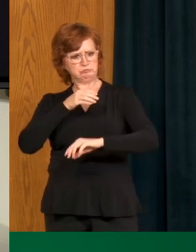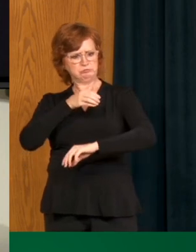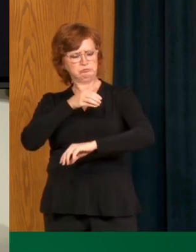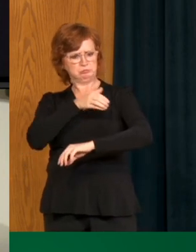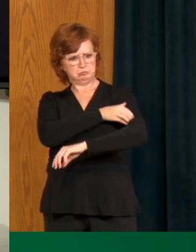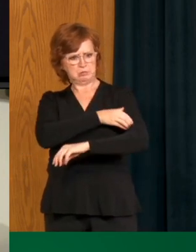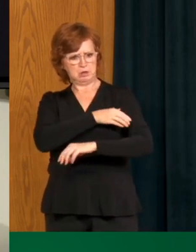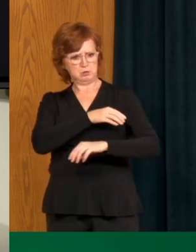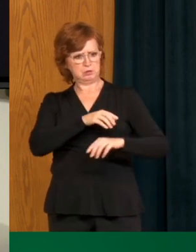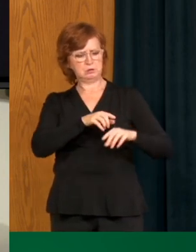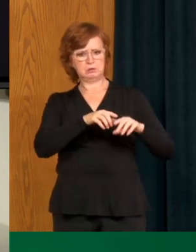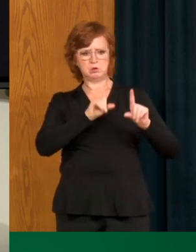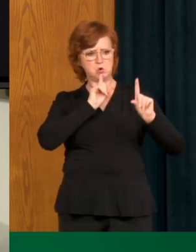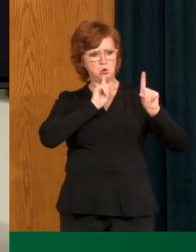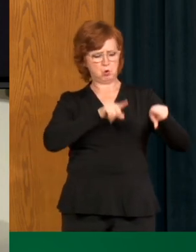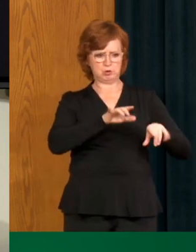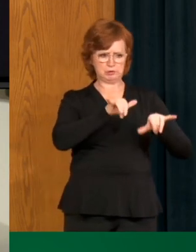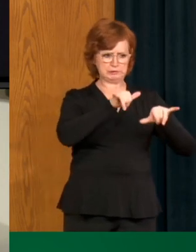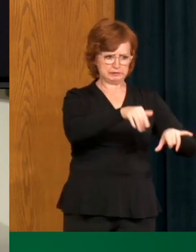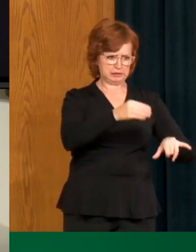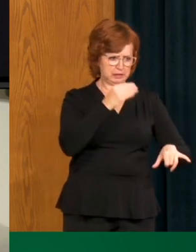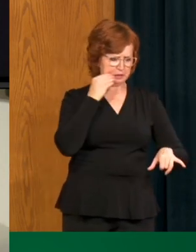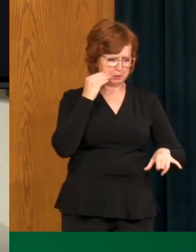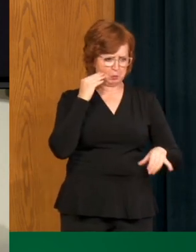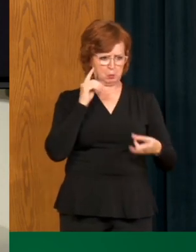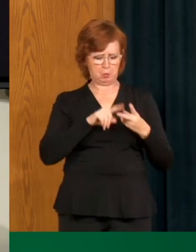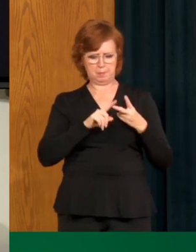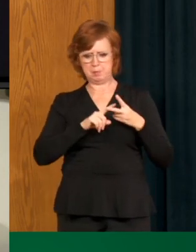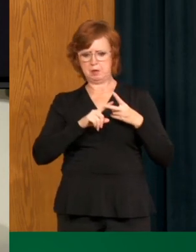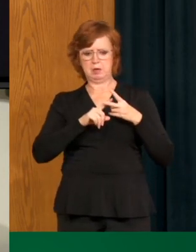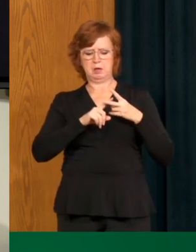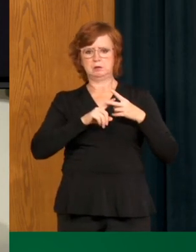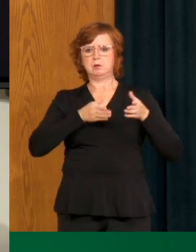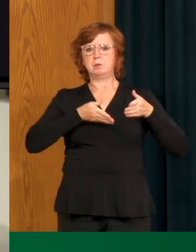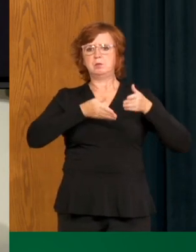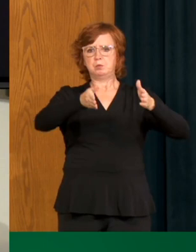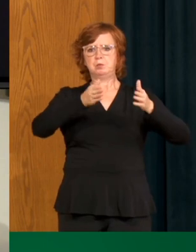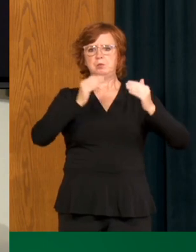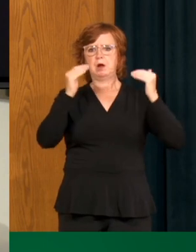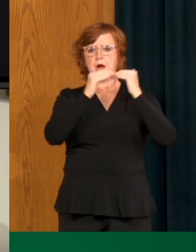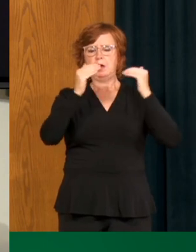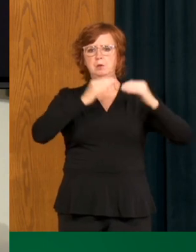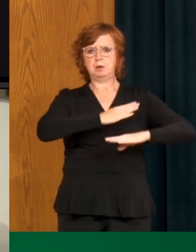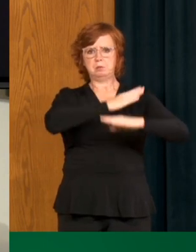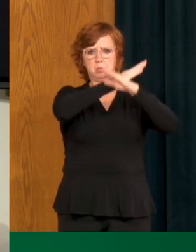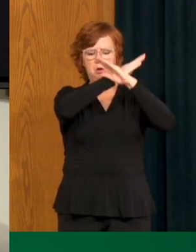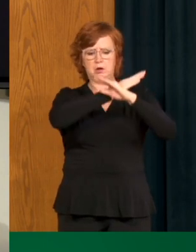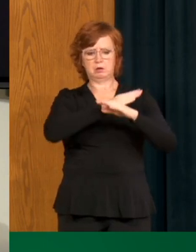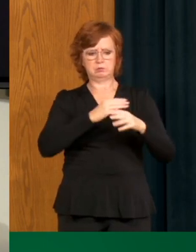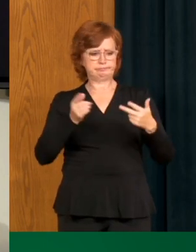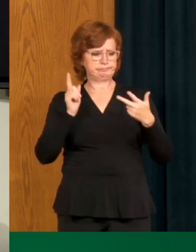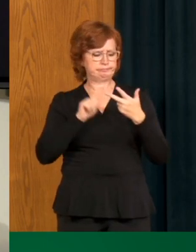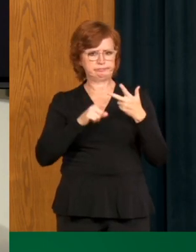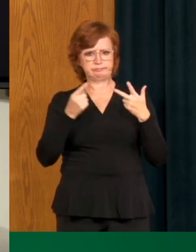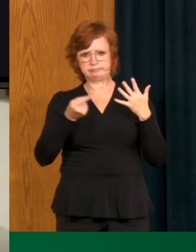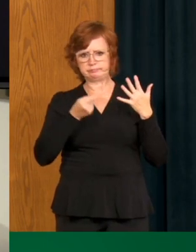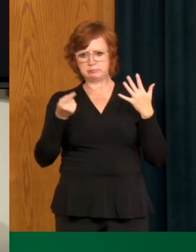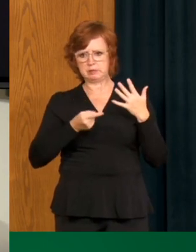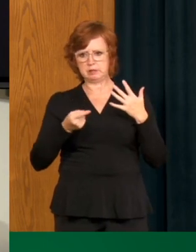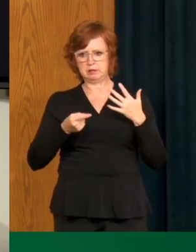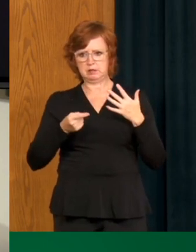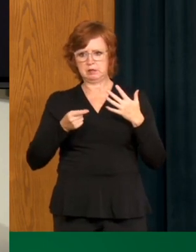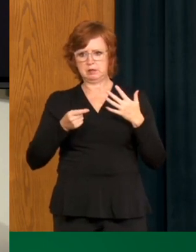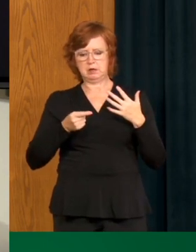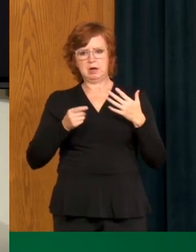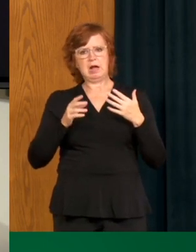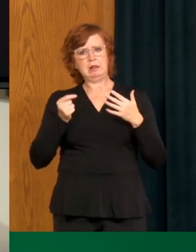to issue fines for roadblocks and, and take more heavy handed approaches to stop, uh, the spread of this,